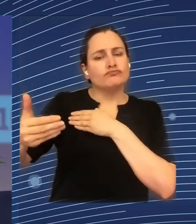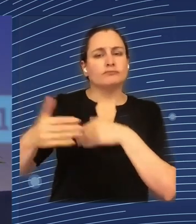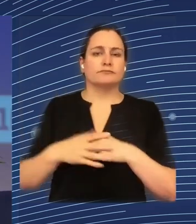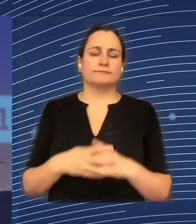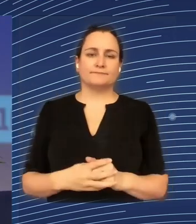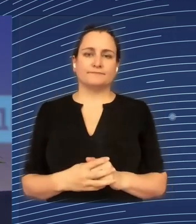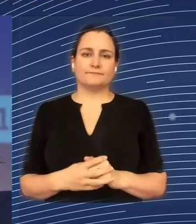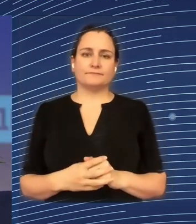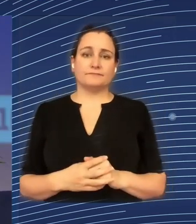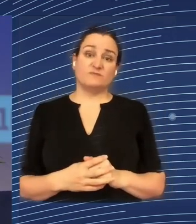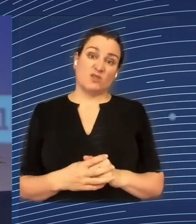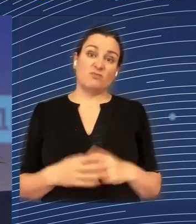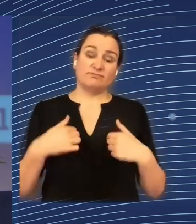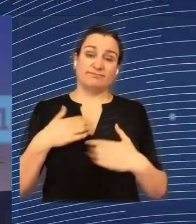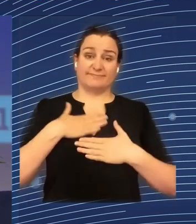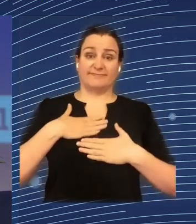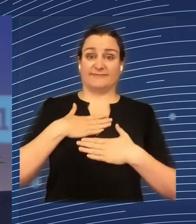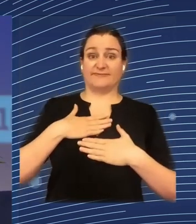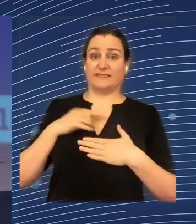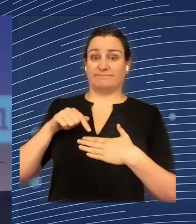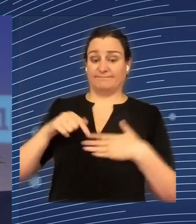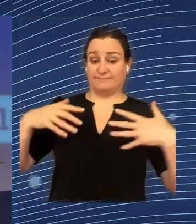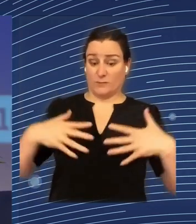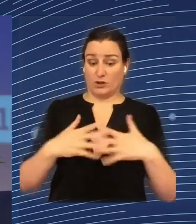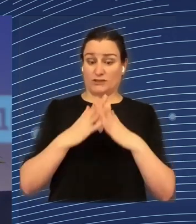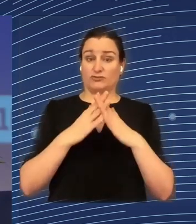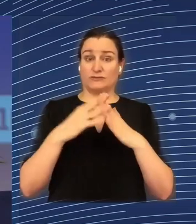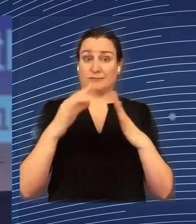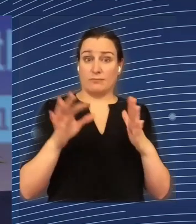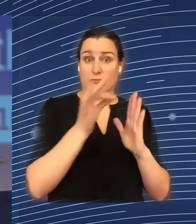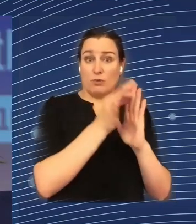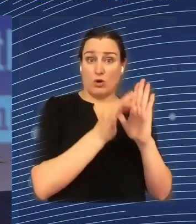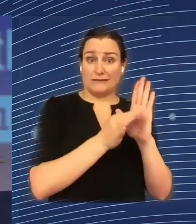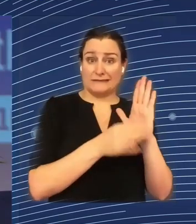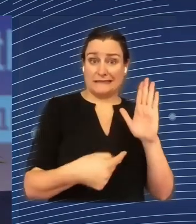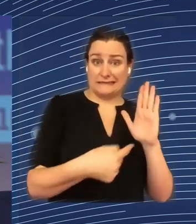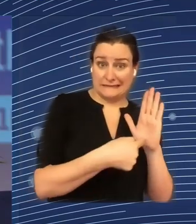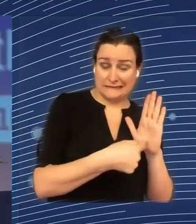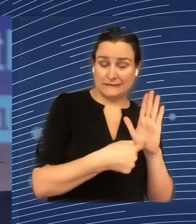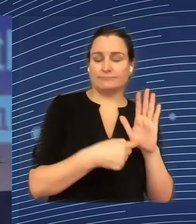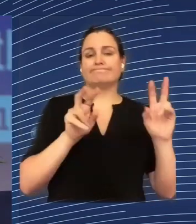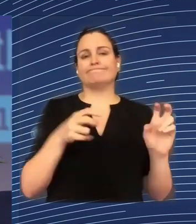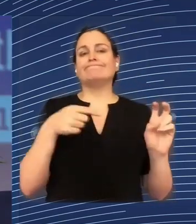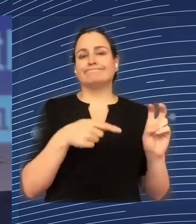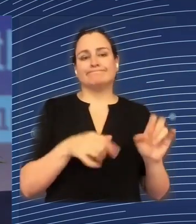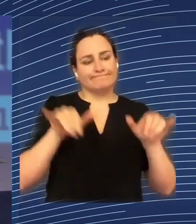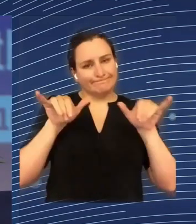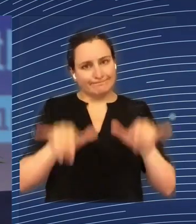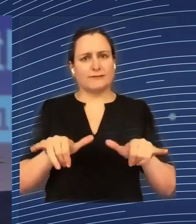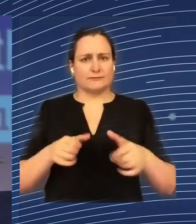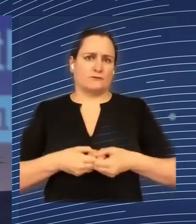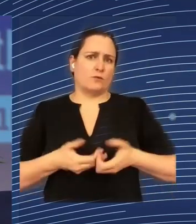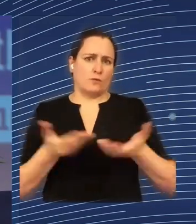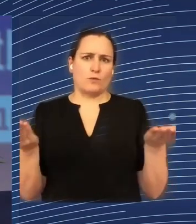that cohesion policy has to remain for all regions. Nevertheless, we have more developed regions,